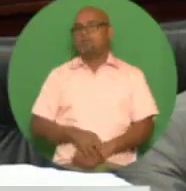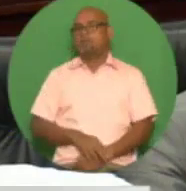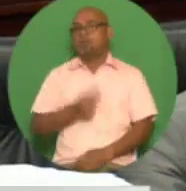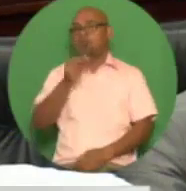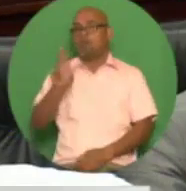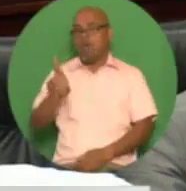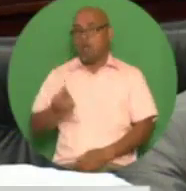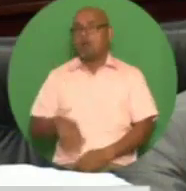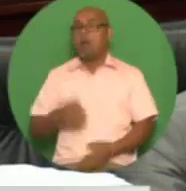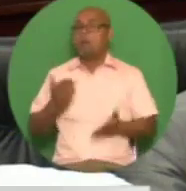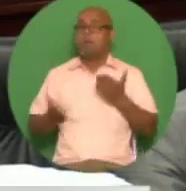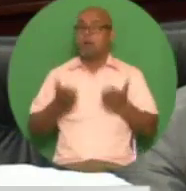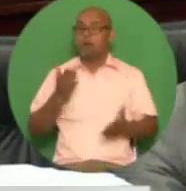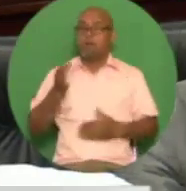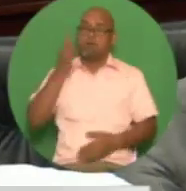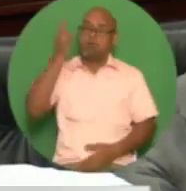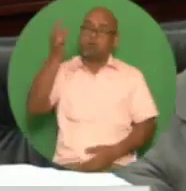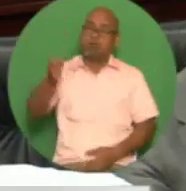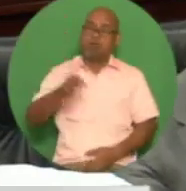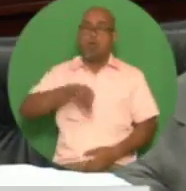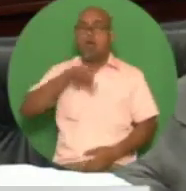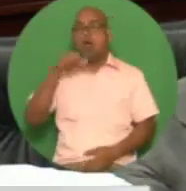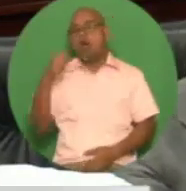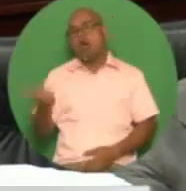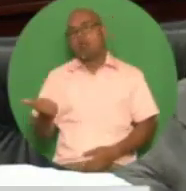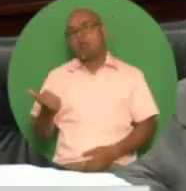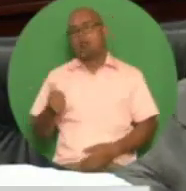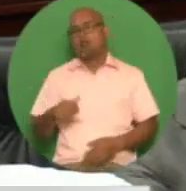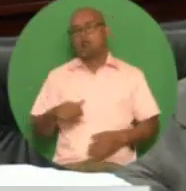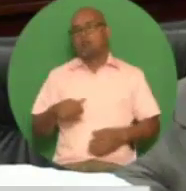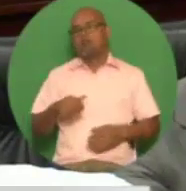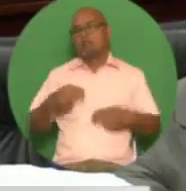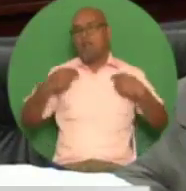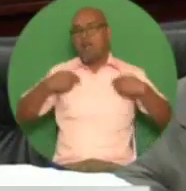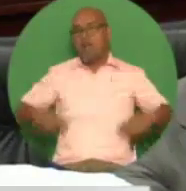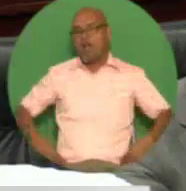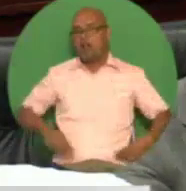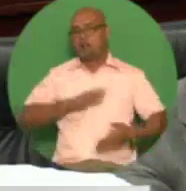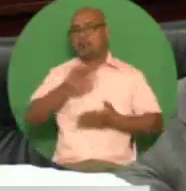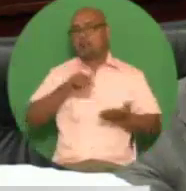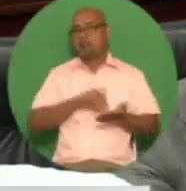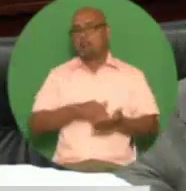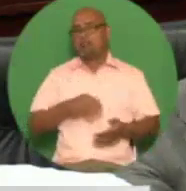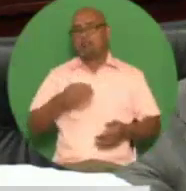have other rural health centers operate on a similar basis this measure will take effect on the first of january 2019